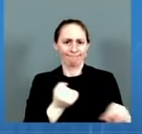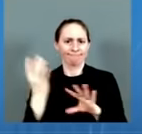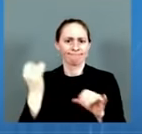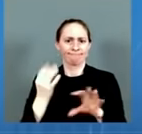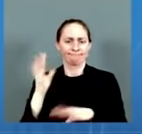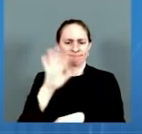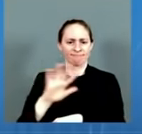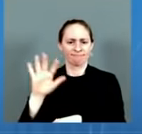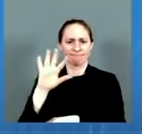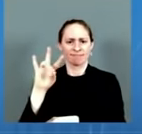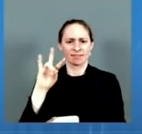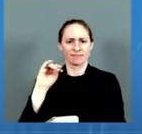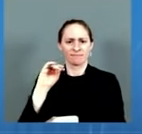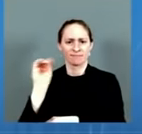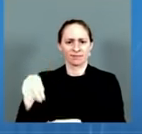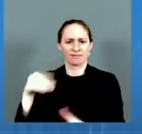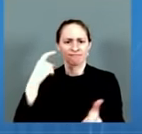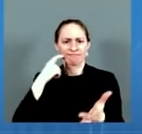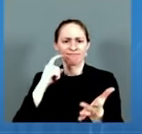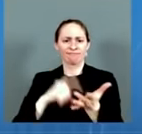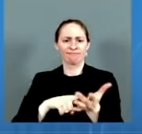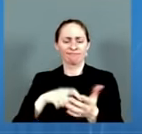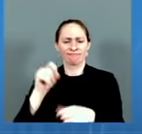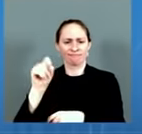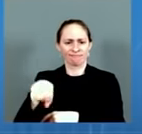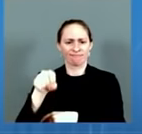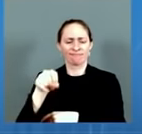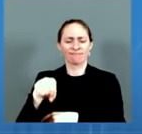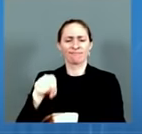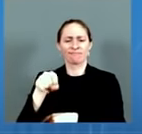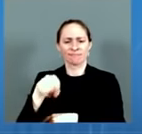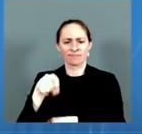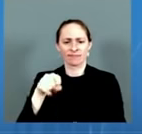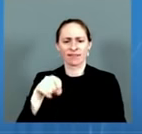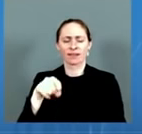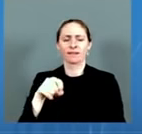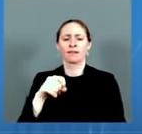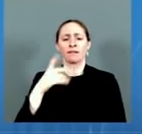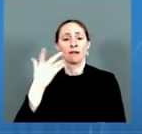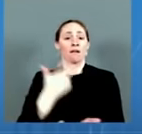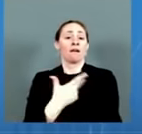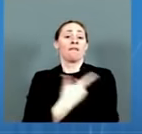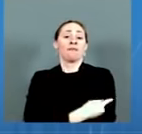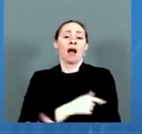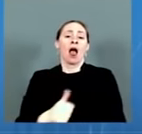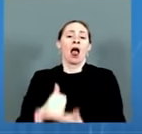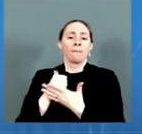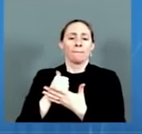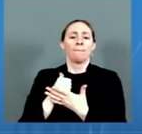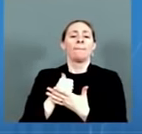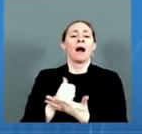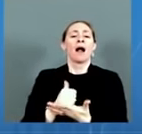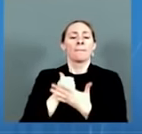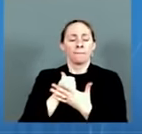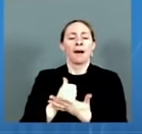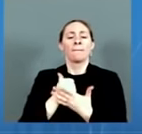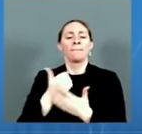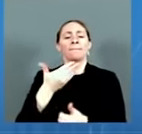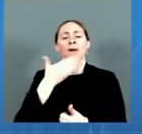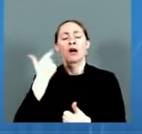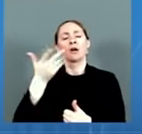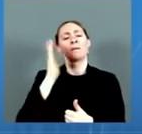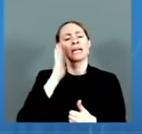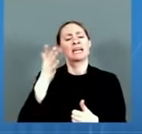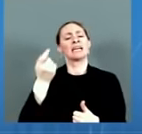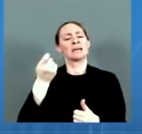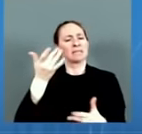of protection against hospitalization. Next slide. Now, if you look at the UK data, if you